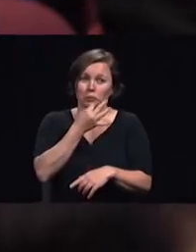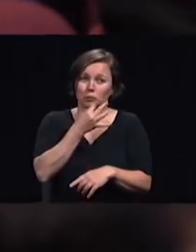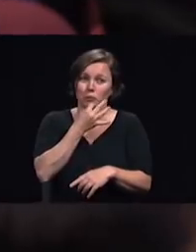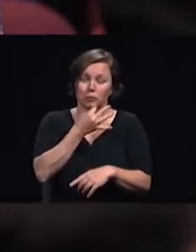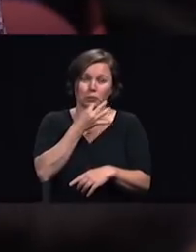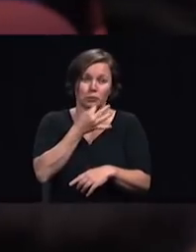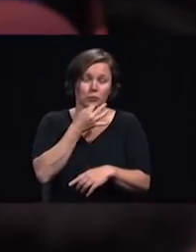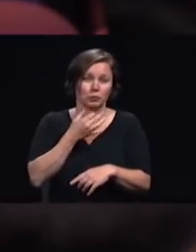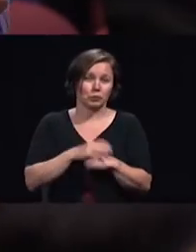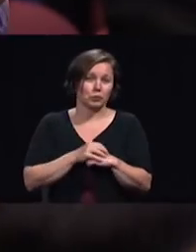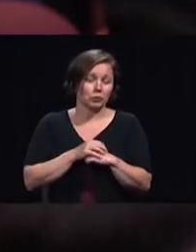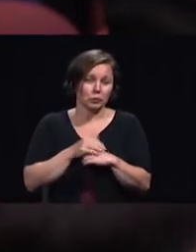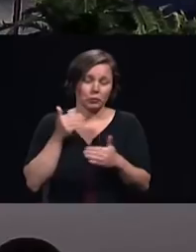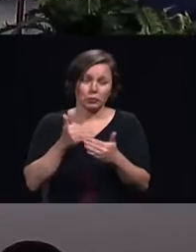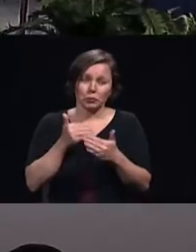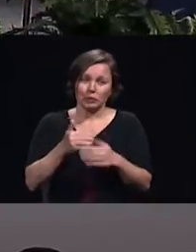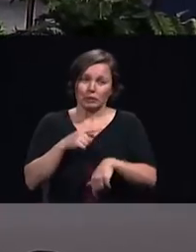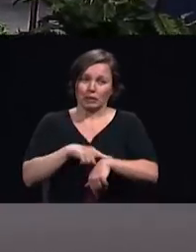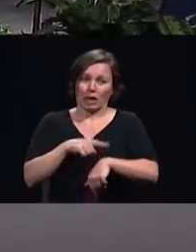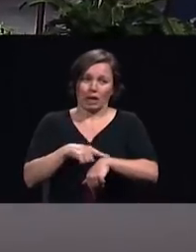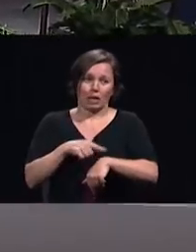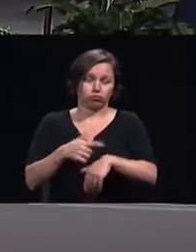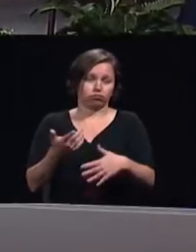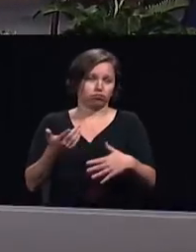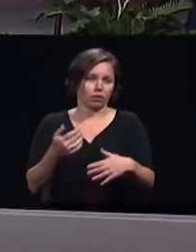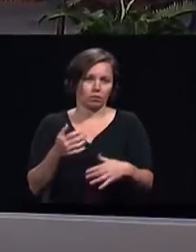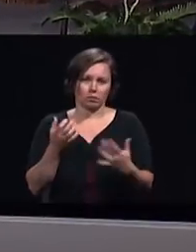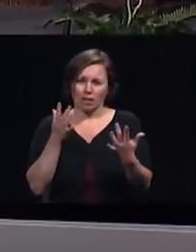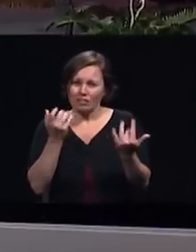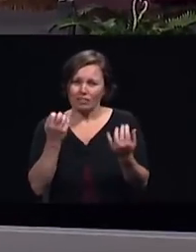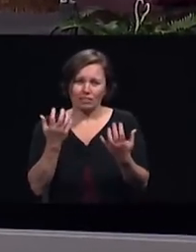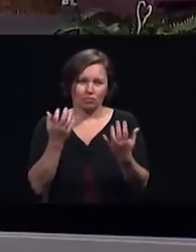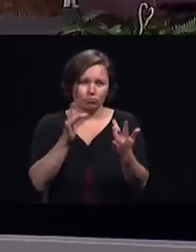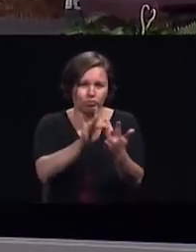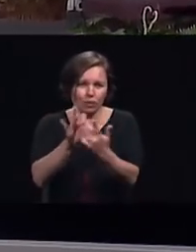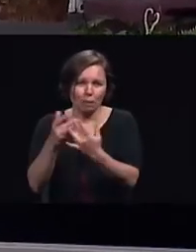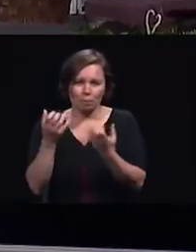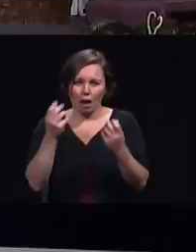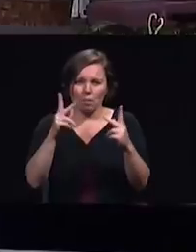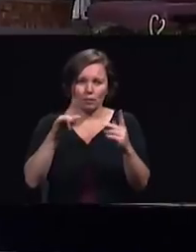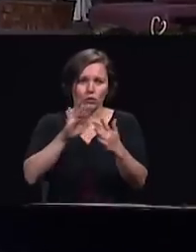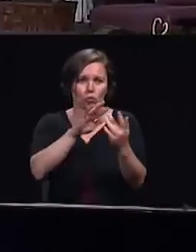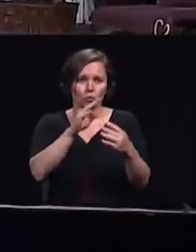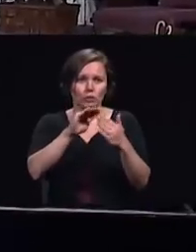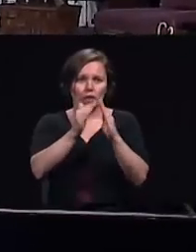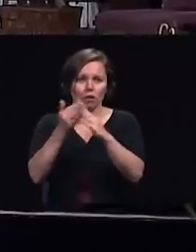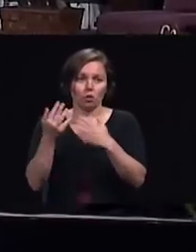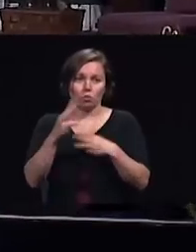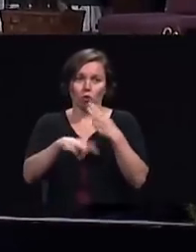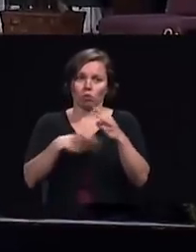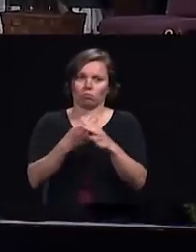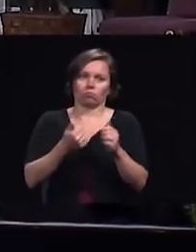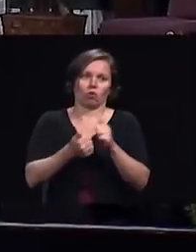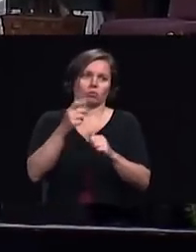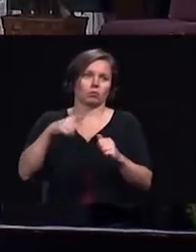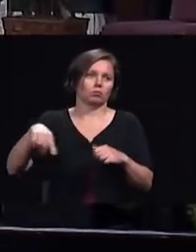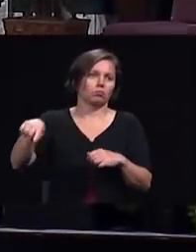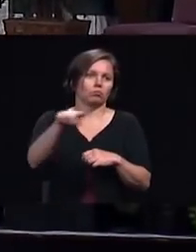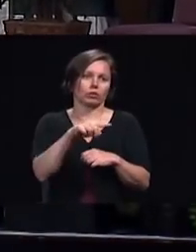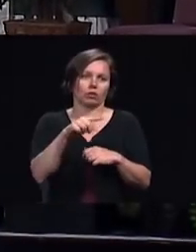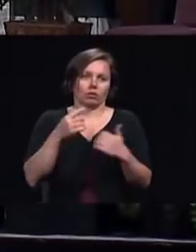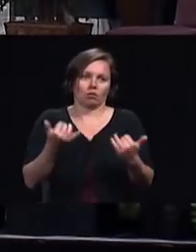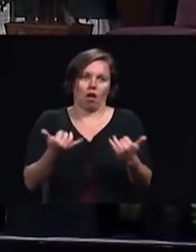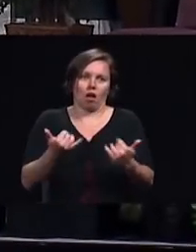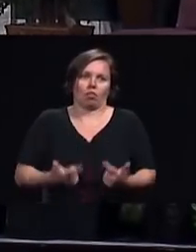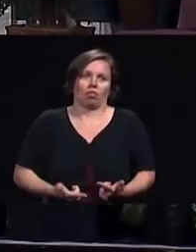time to reach out to the millions in the cities where the world's majority population now lives